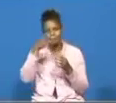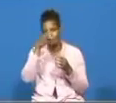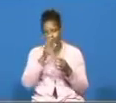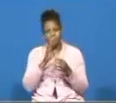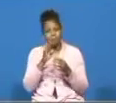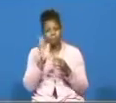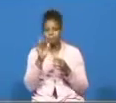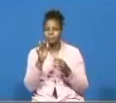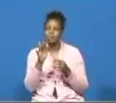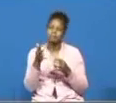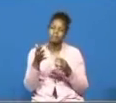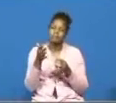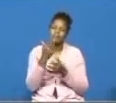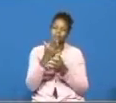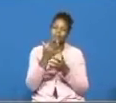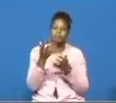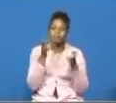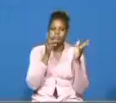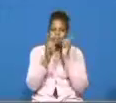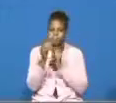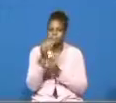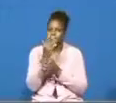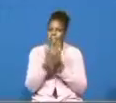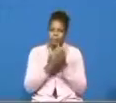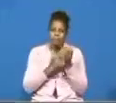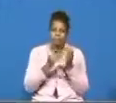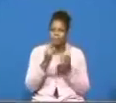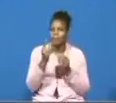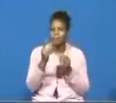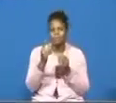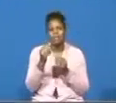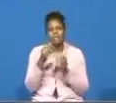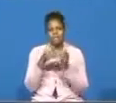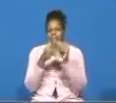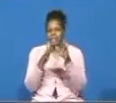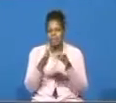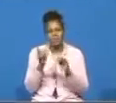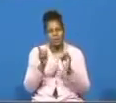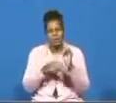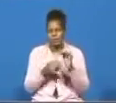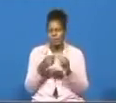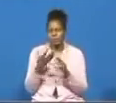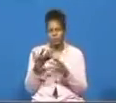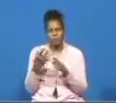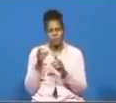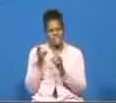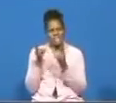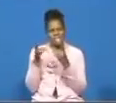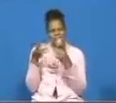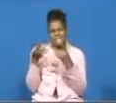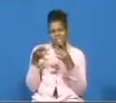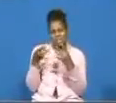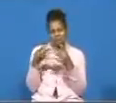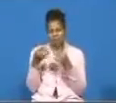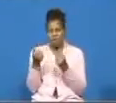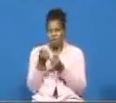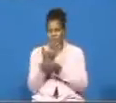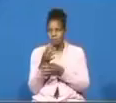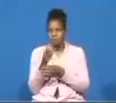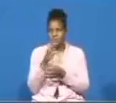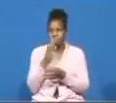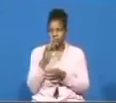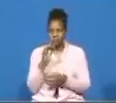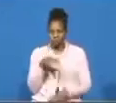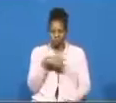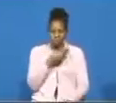god's people you can't be over sensitive i wonder how some of us we are so sensitive everything we